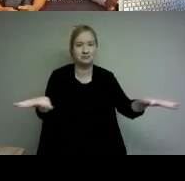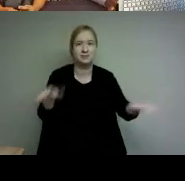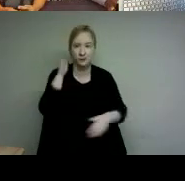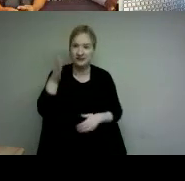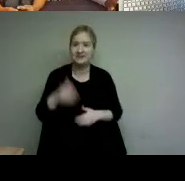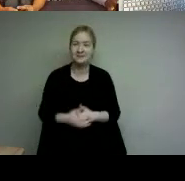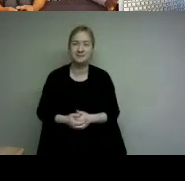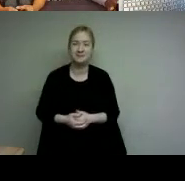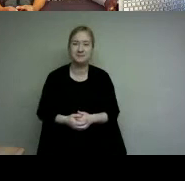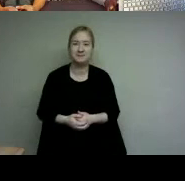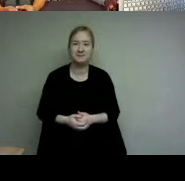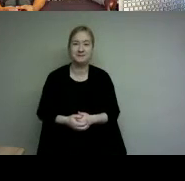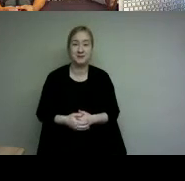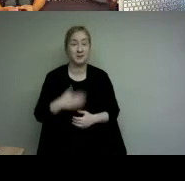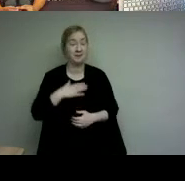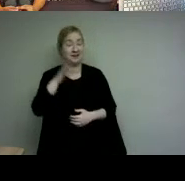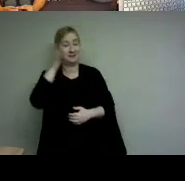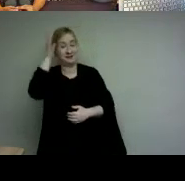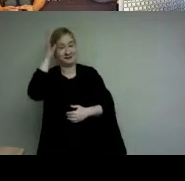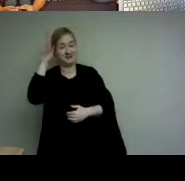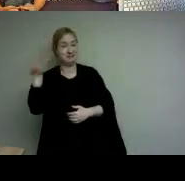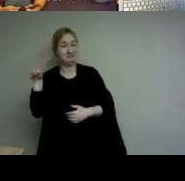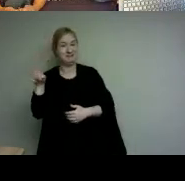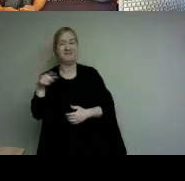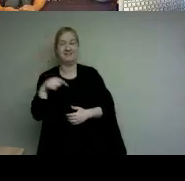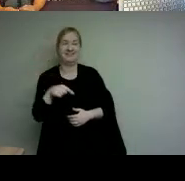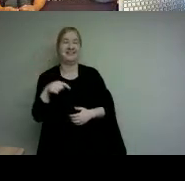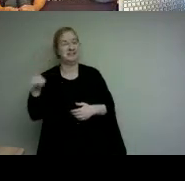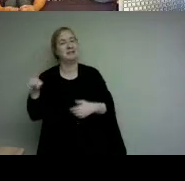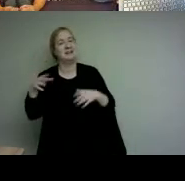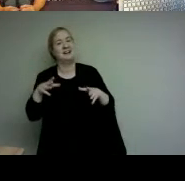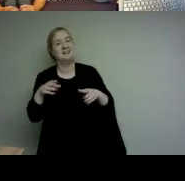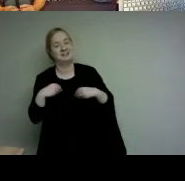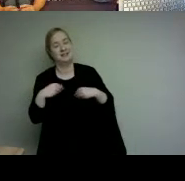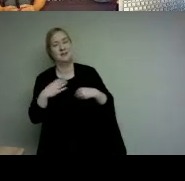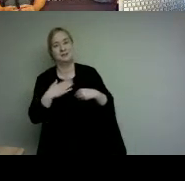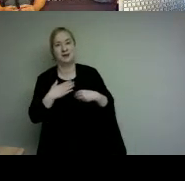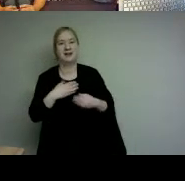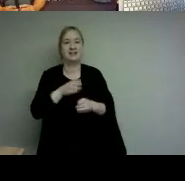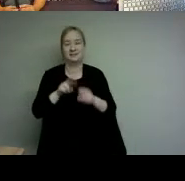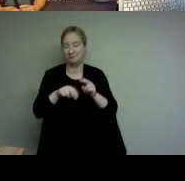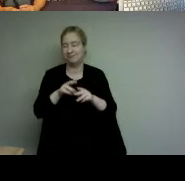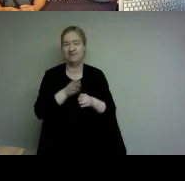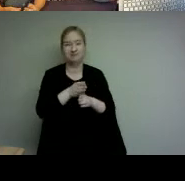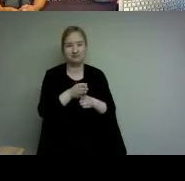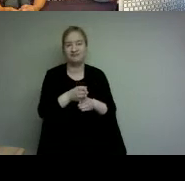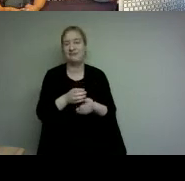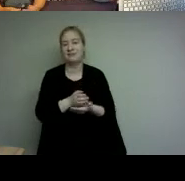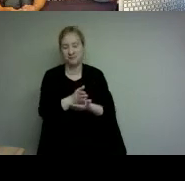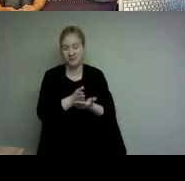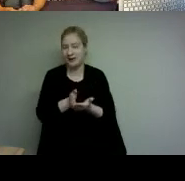i finally accepted that becoming an electrician or a skilled trades professional is not so bad after all